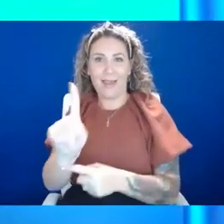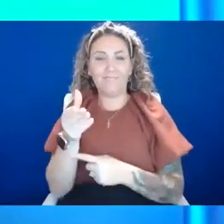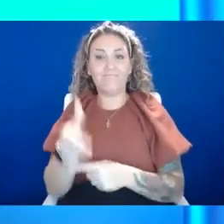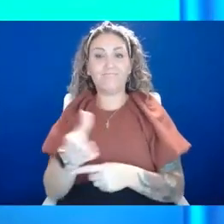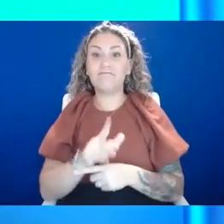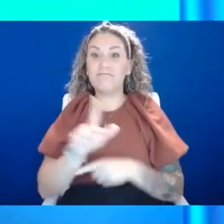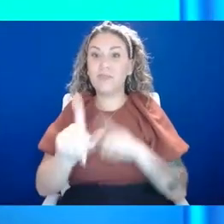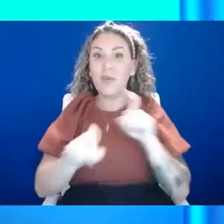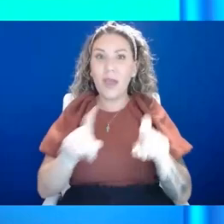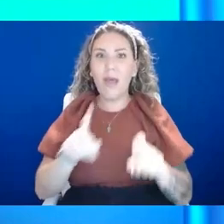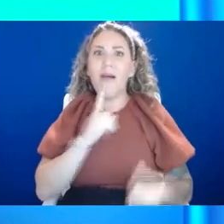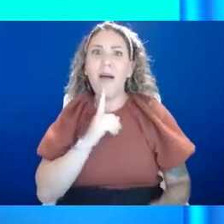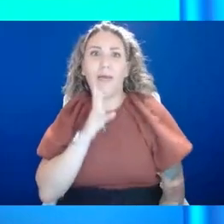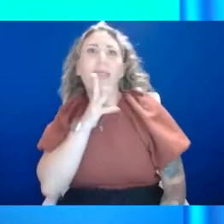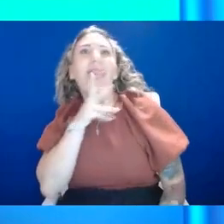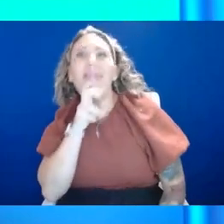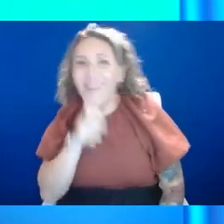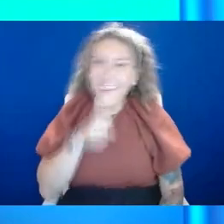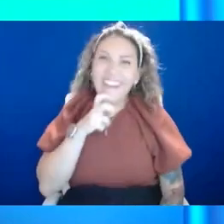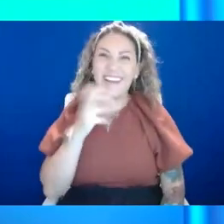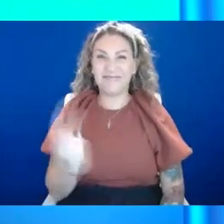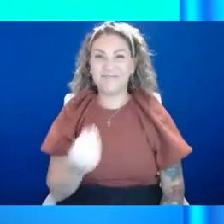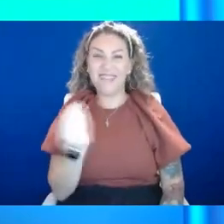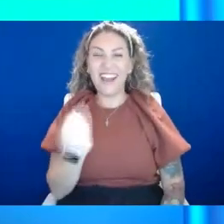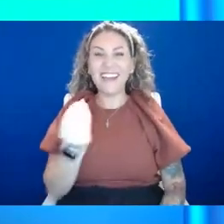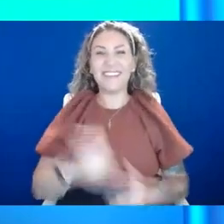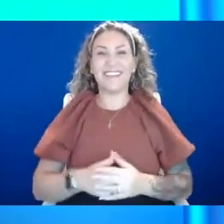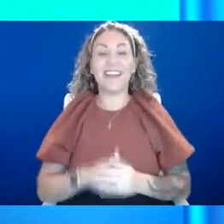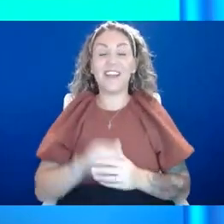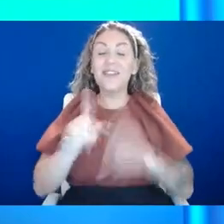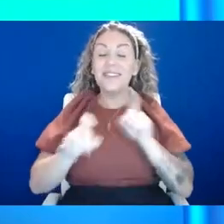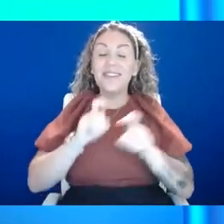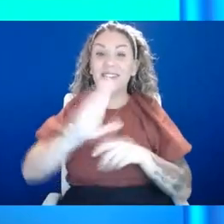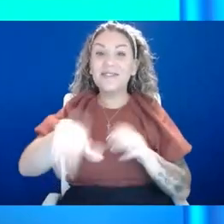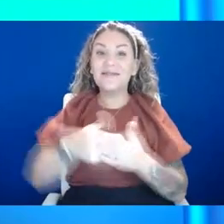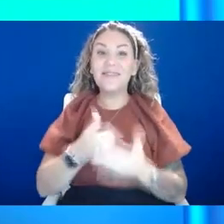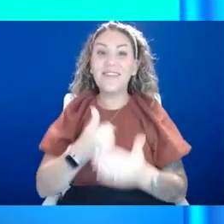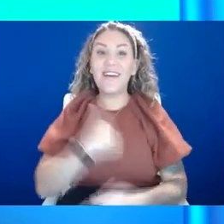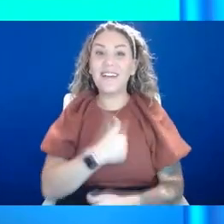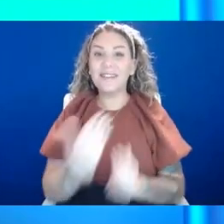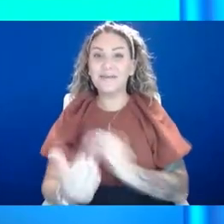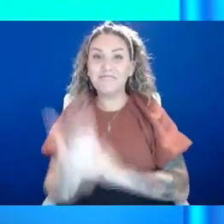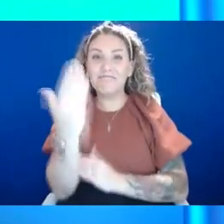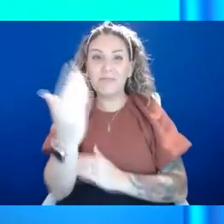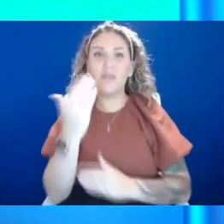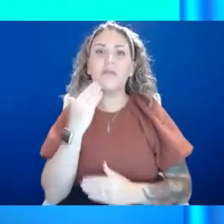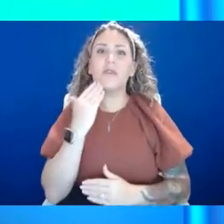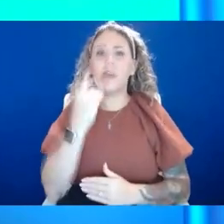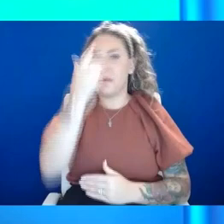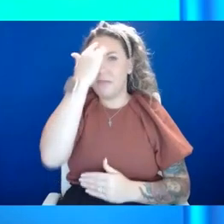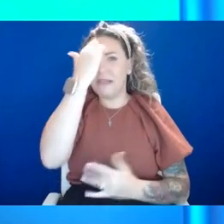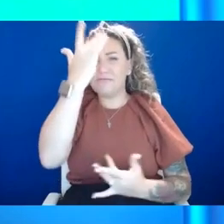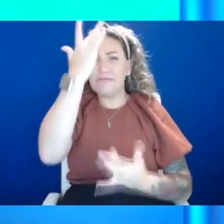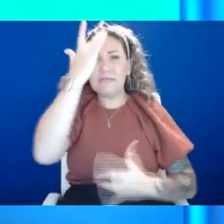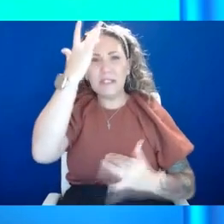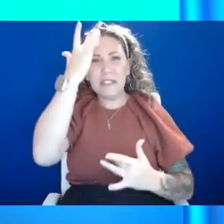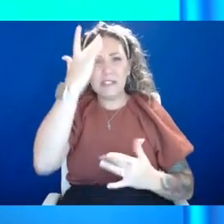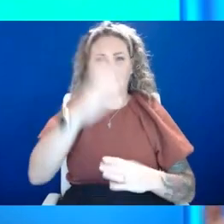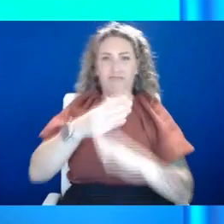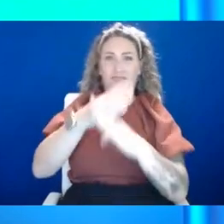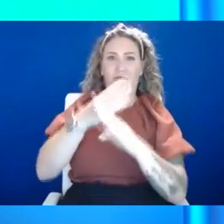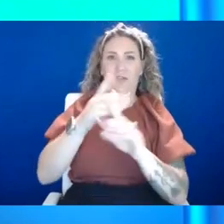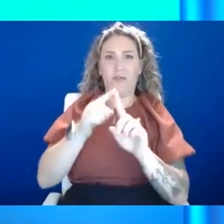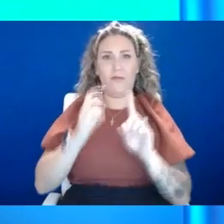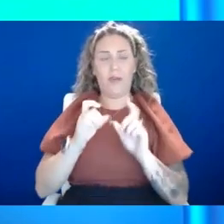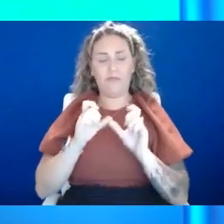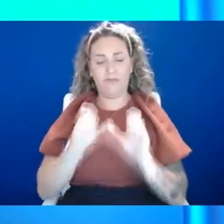Yikes. Okay, it's Monday. A question for all of us this morning. Does mental illness prevent us from living or is it proof that we're